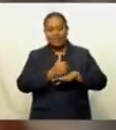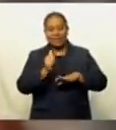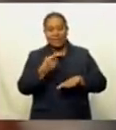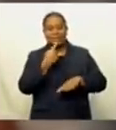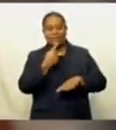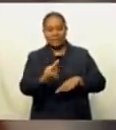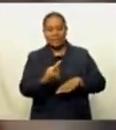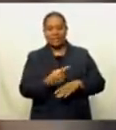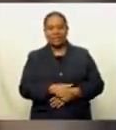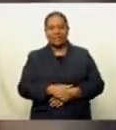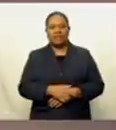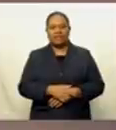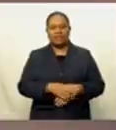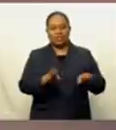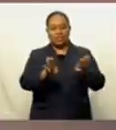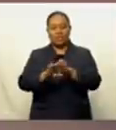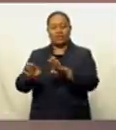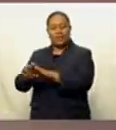lockdown.